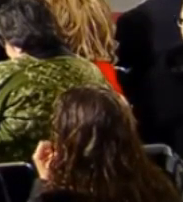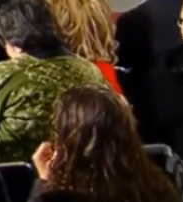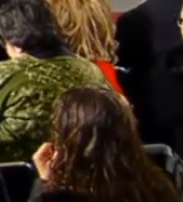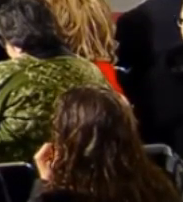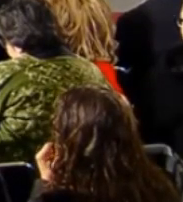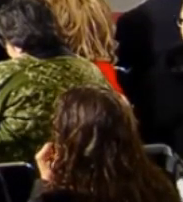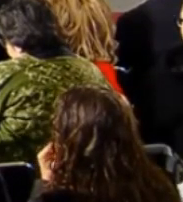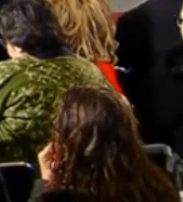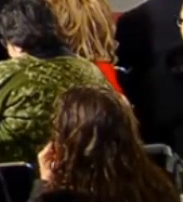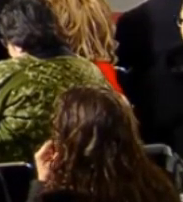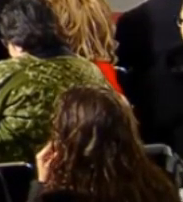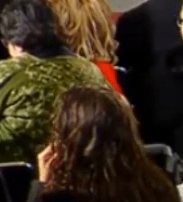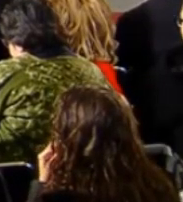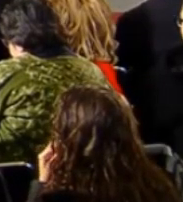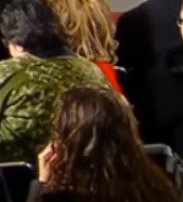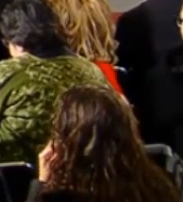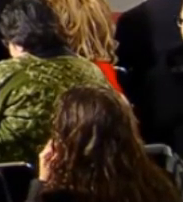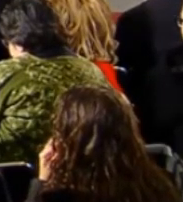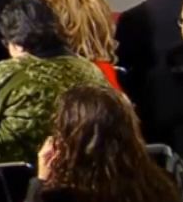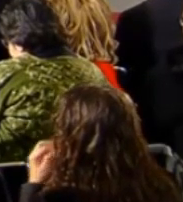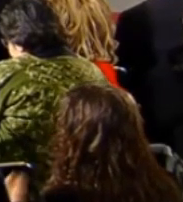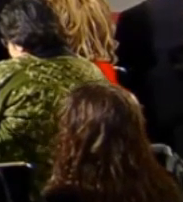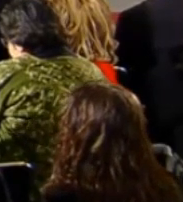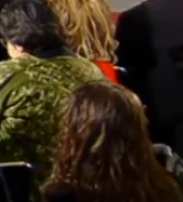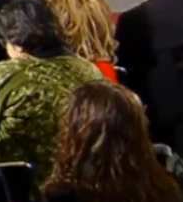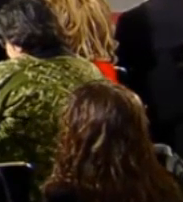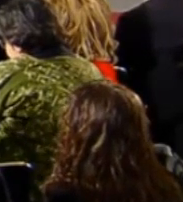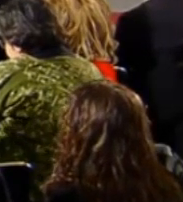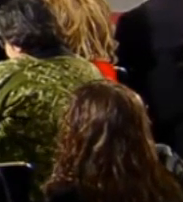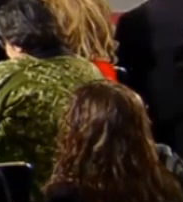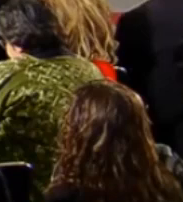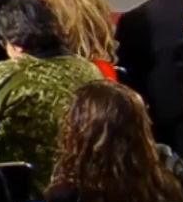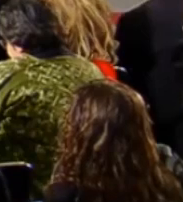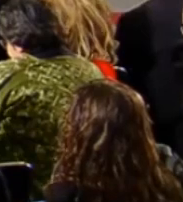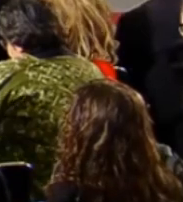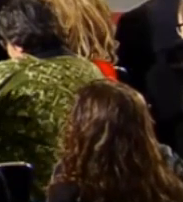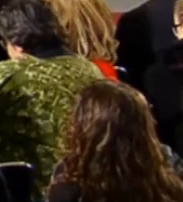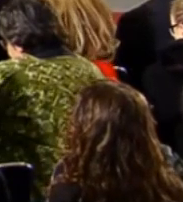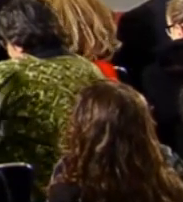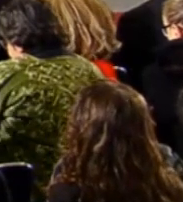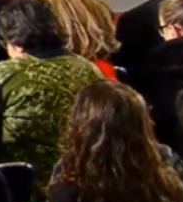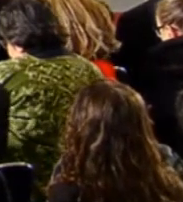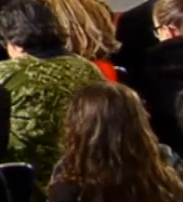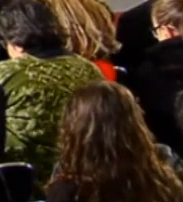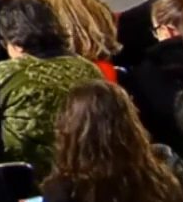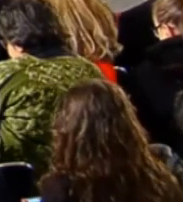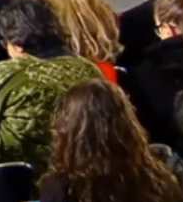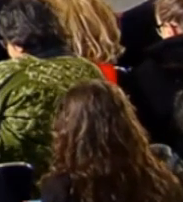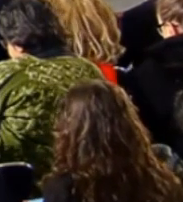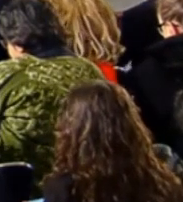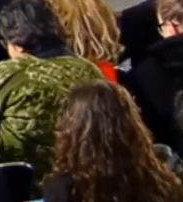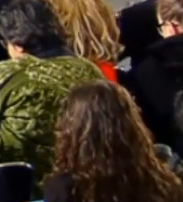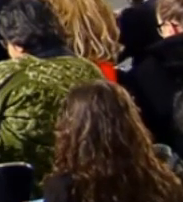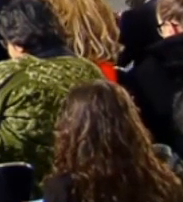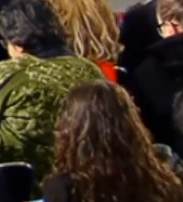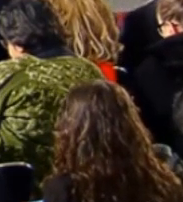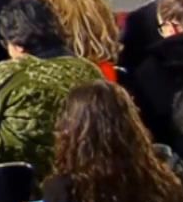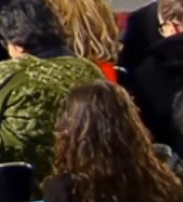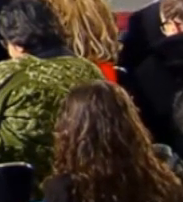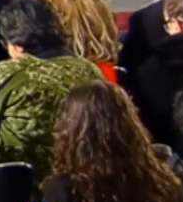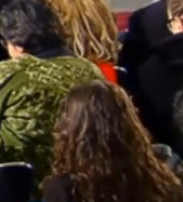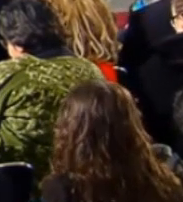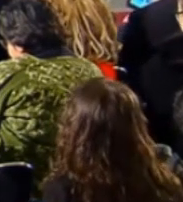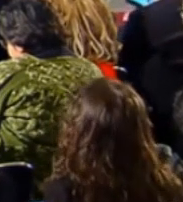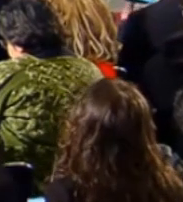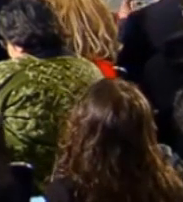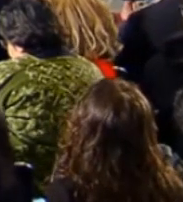A. 332. And that was the government of Mexico. That was their video. Recapitulando